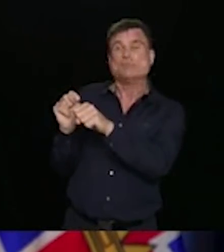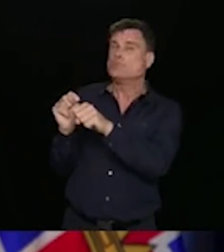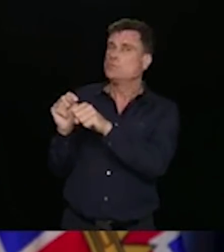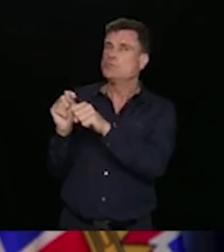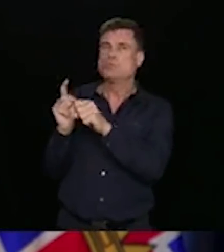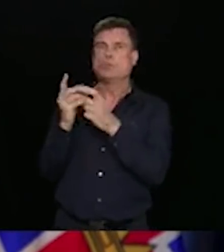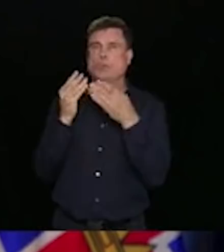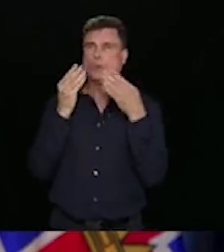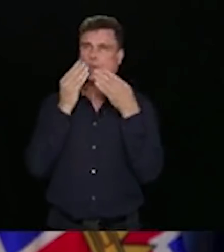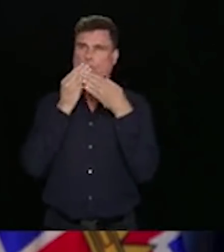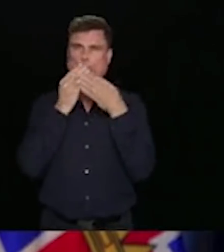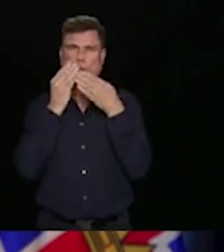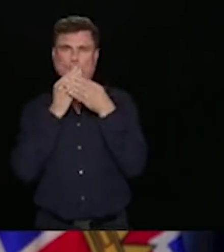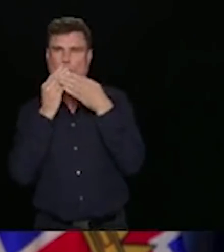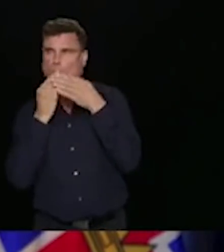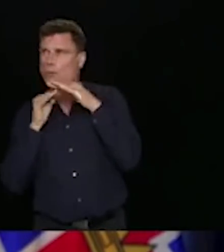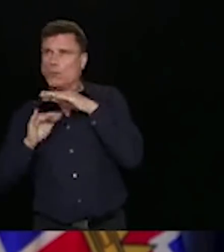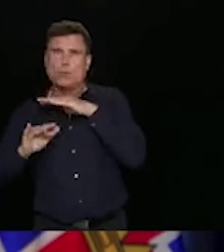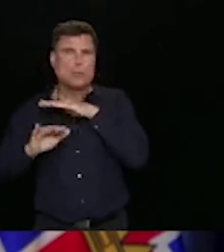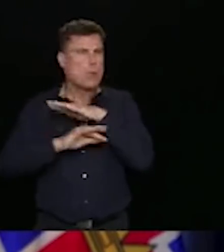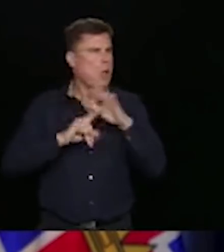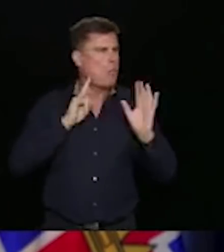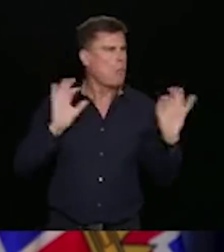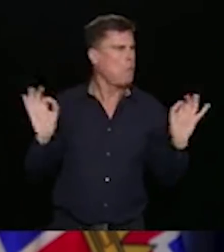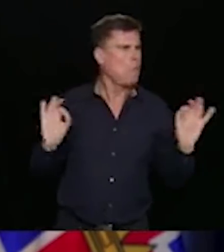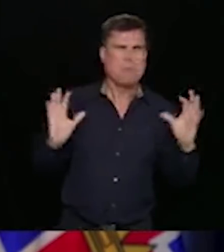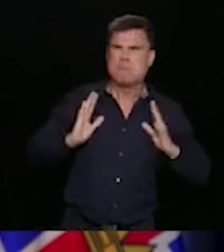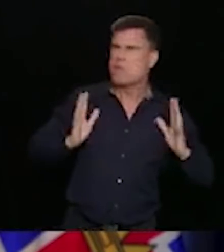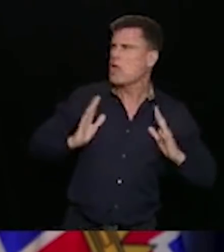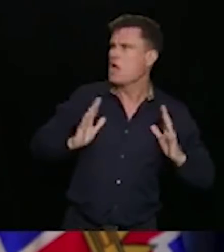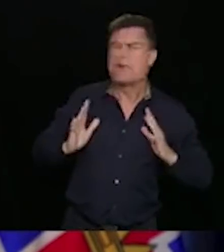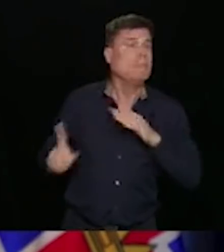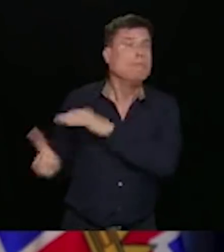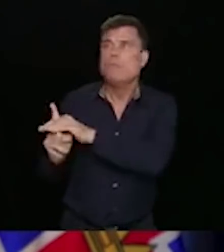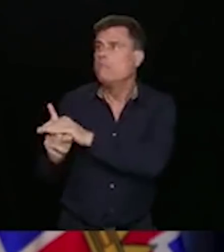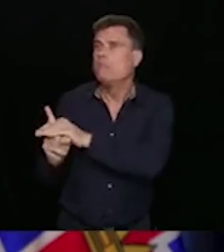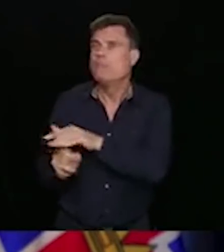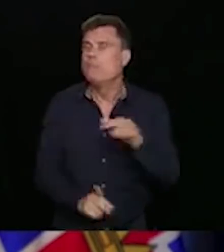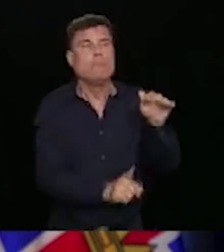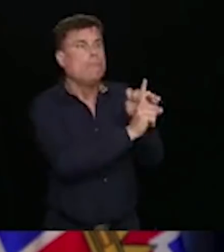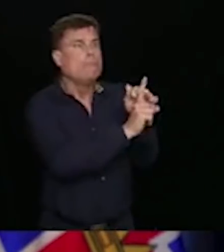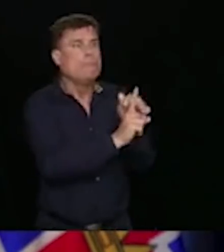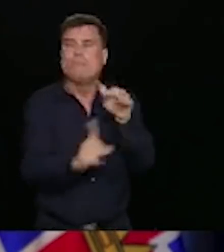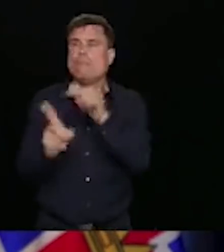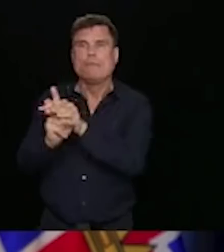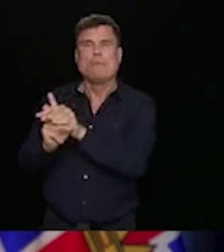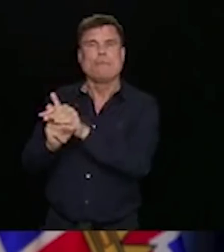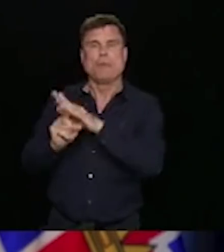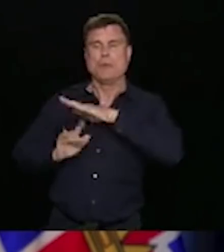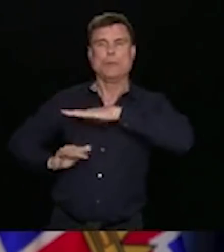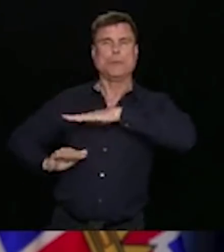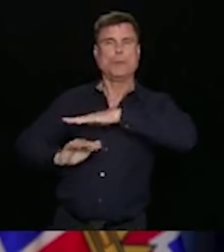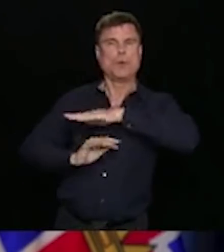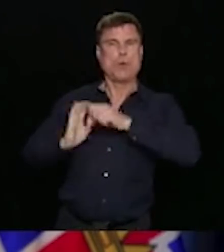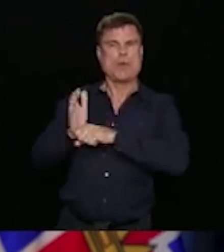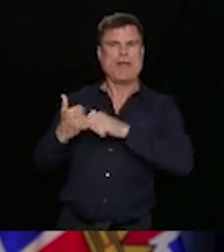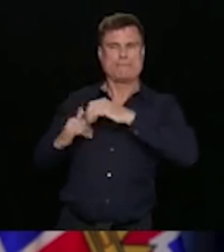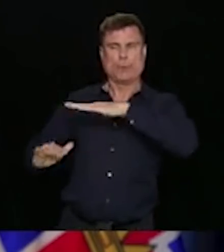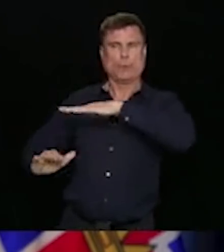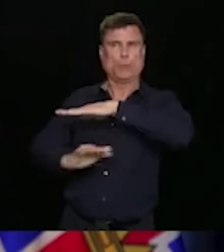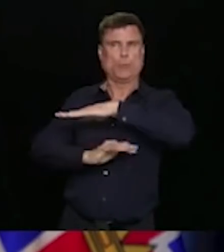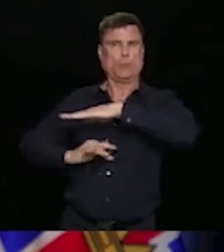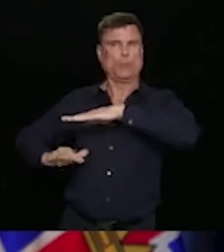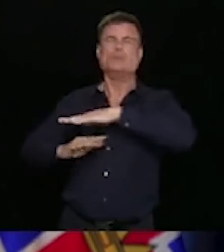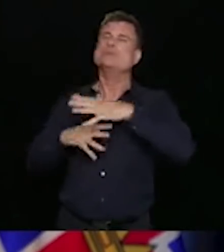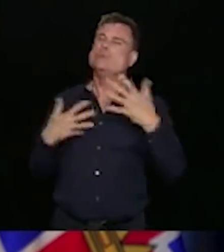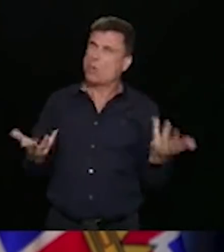move around our province sometimes silently with far reaching impacts and serious consequences. Inside